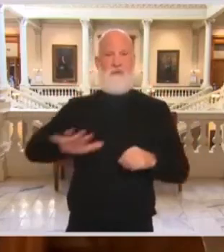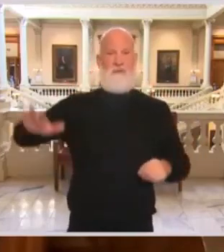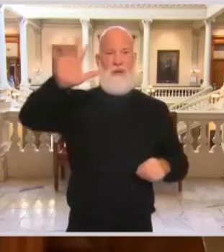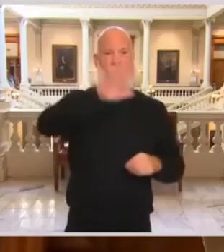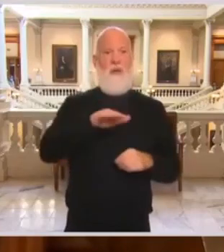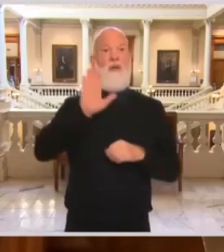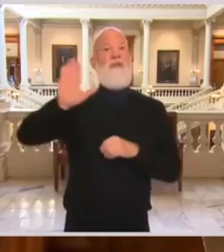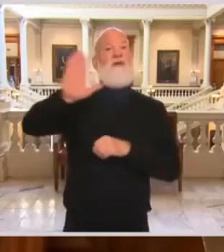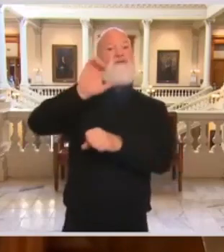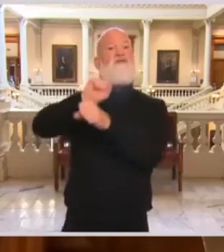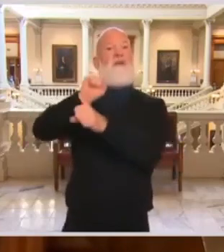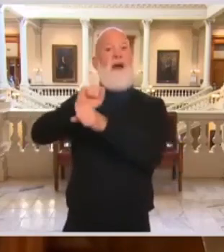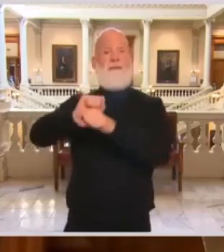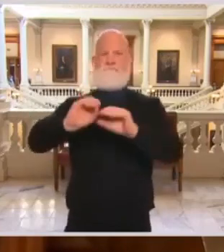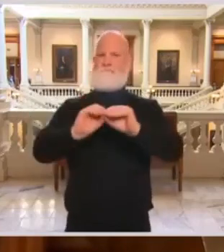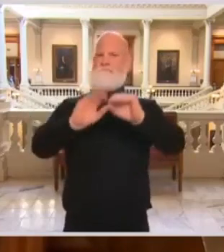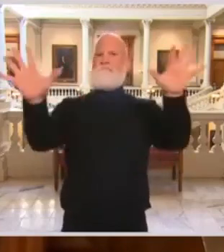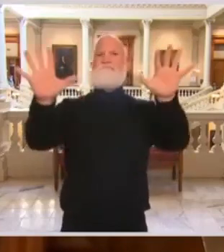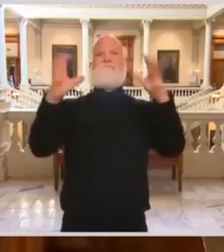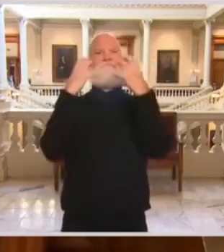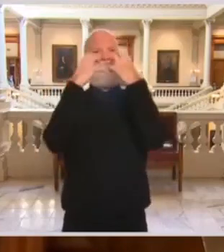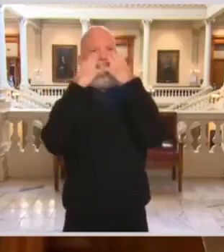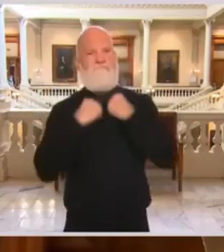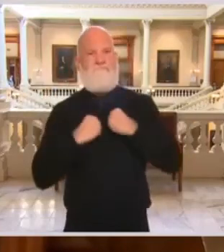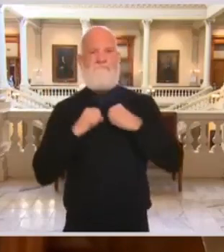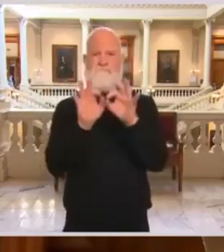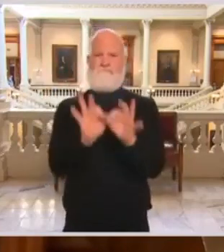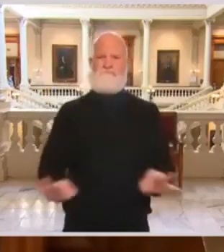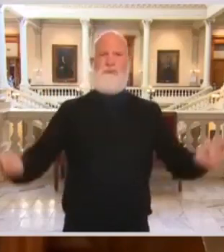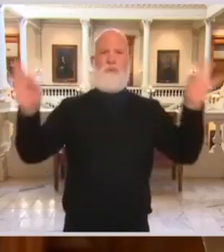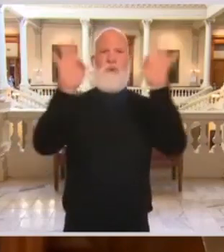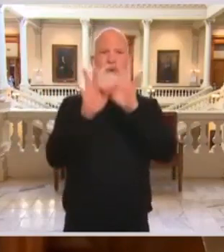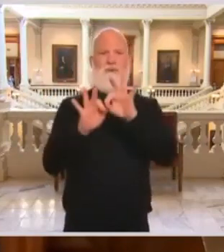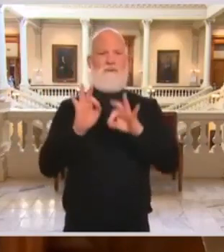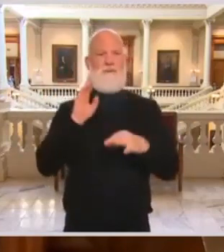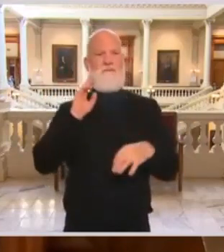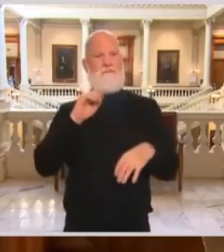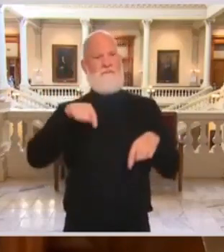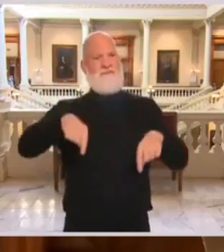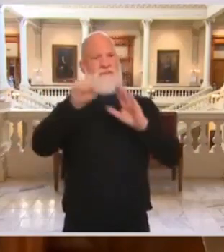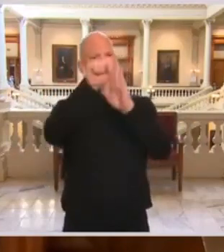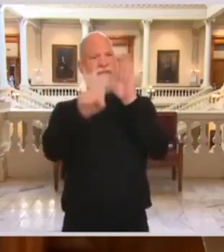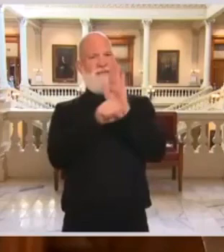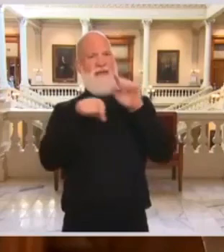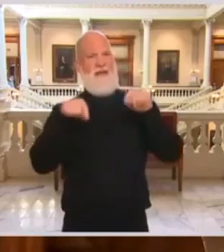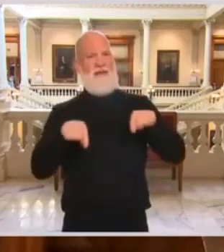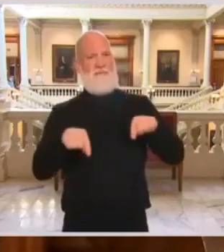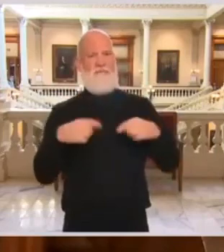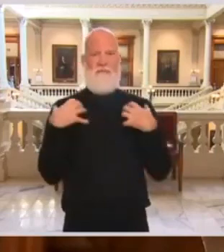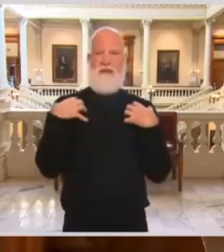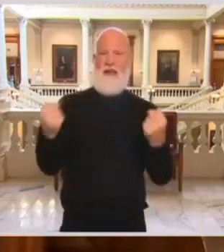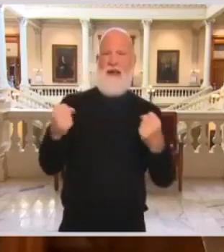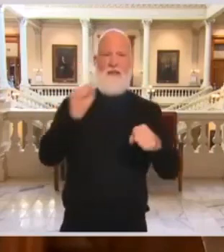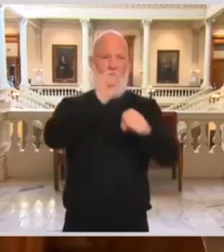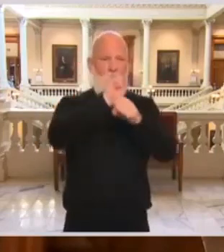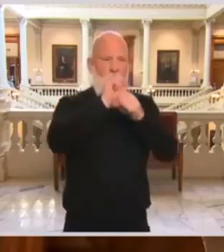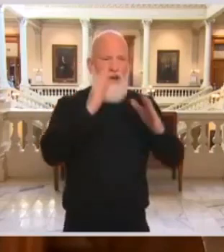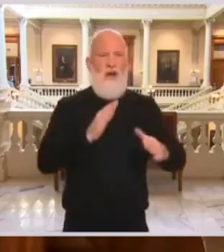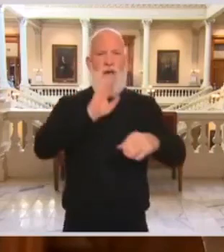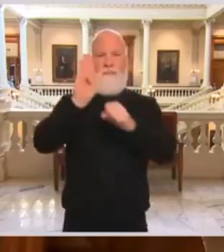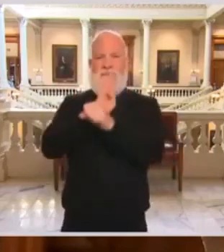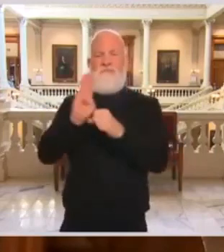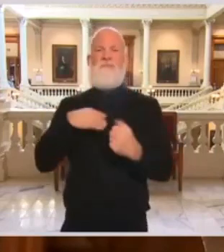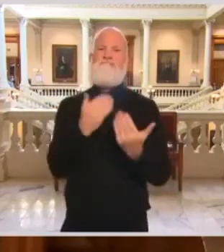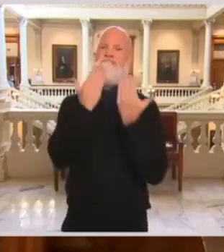all of you are to keeping our state healthy and prosperous. I want to thank you for sacrificing your time with loved